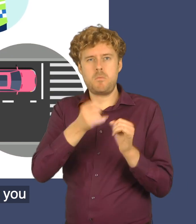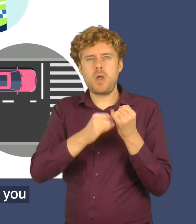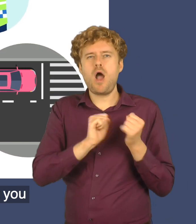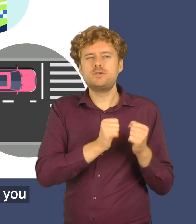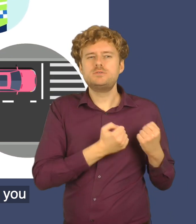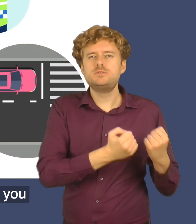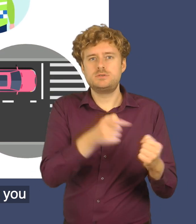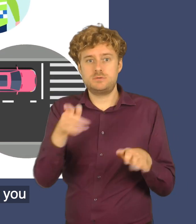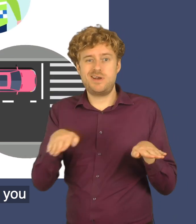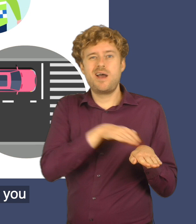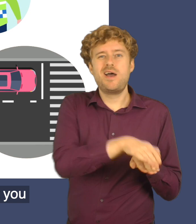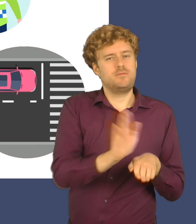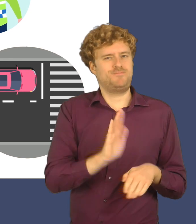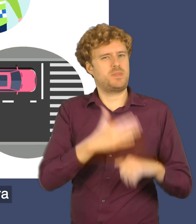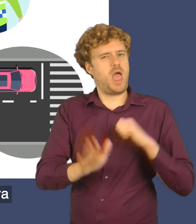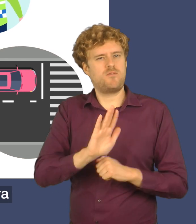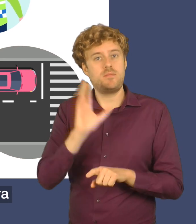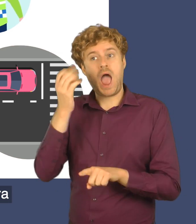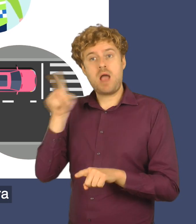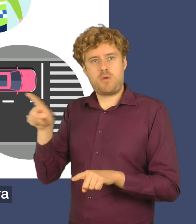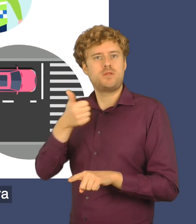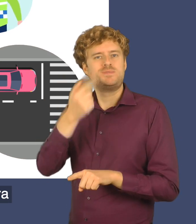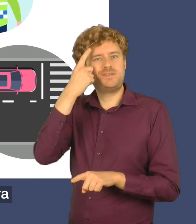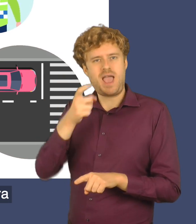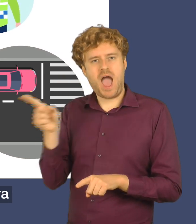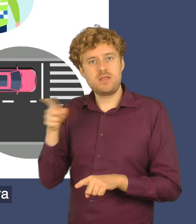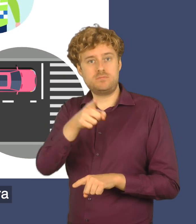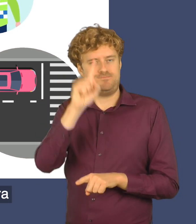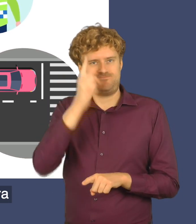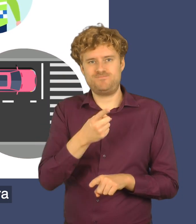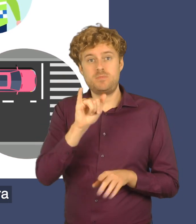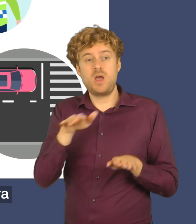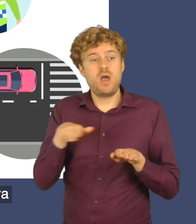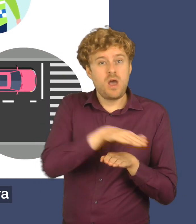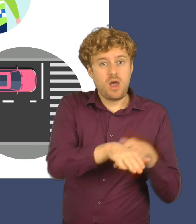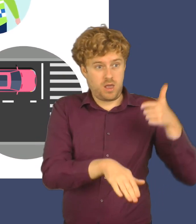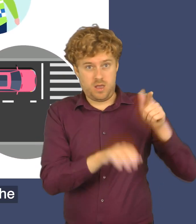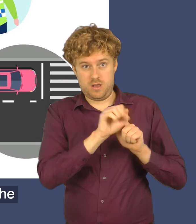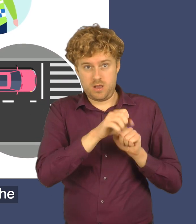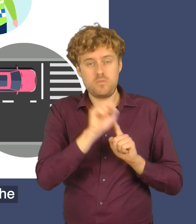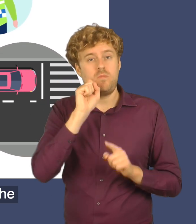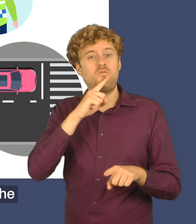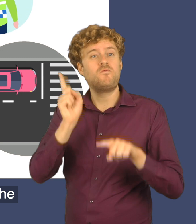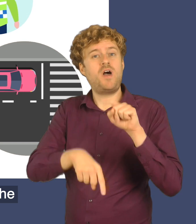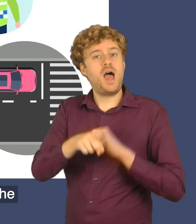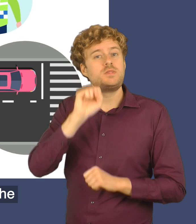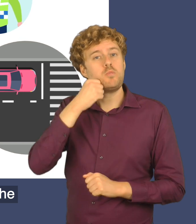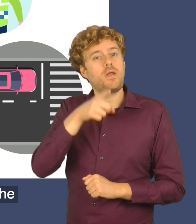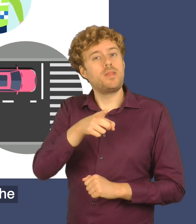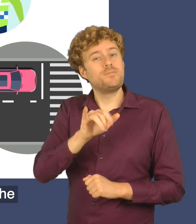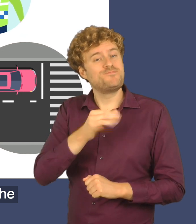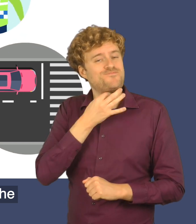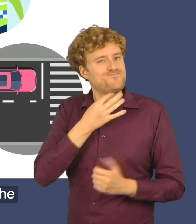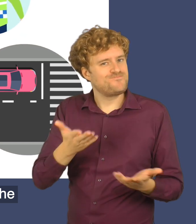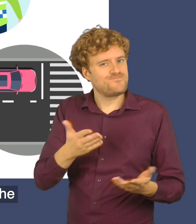a legal exemption to do so, but you don't and could be prosecuted, especially if it's camera monitored. If you're approaching a junction or